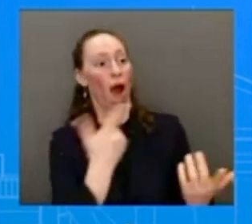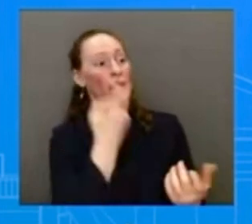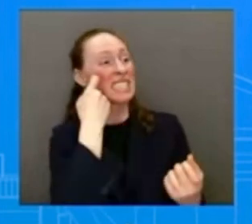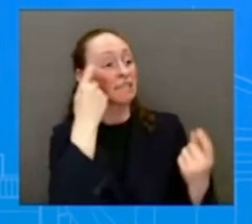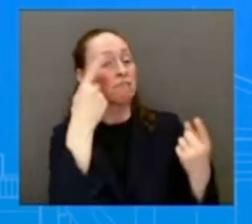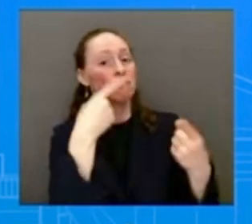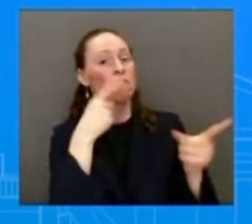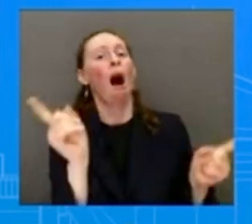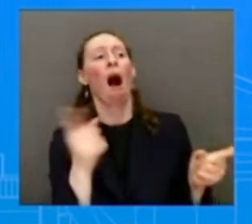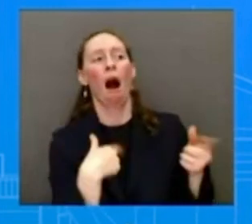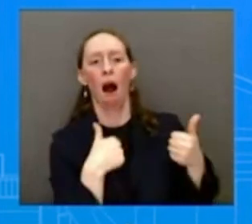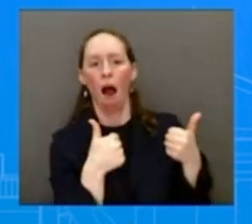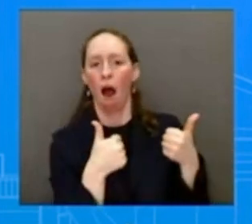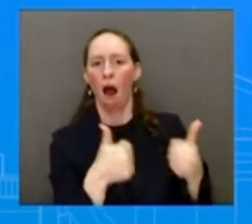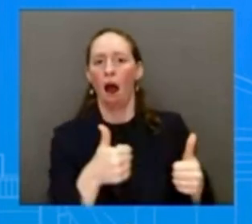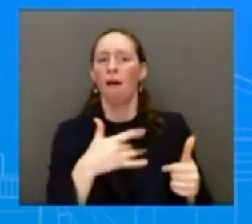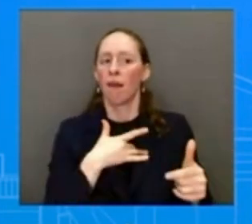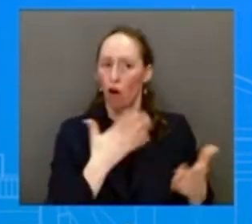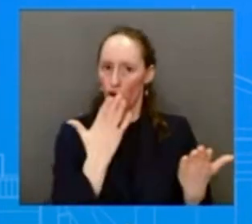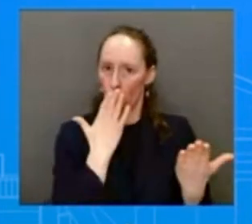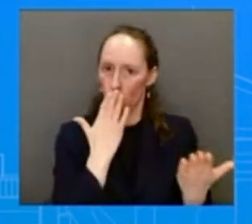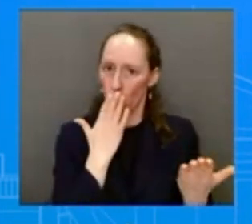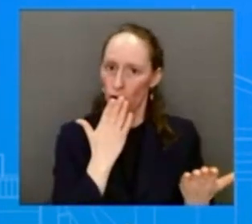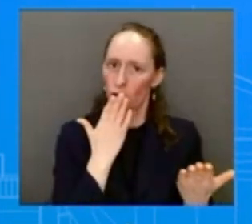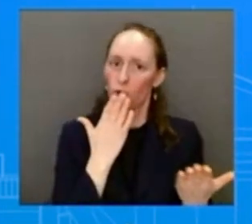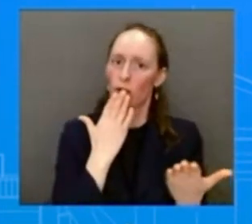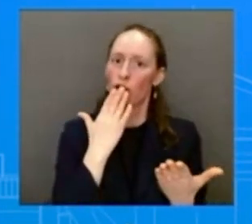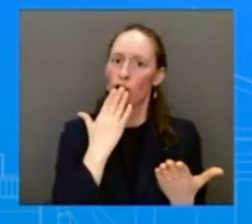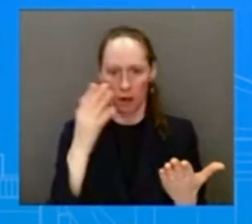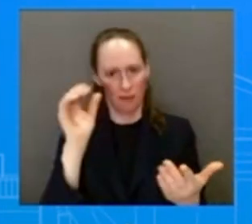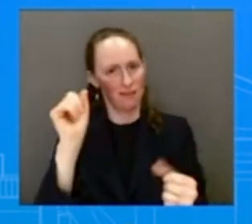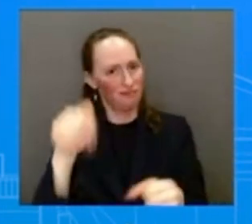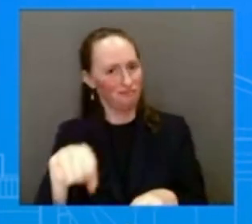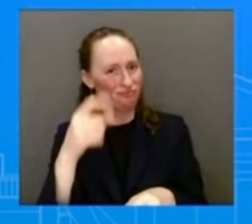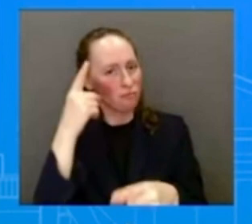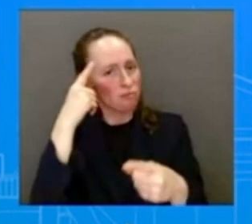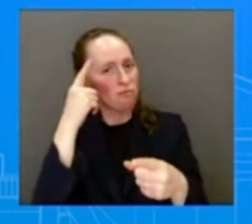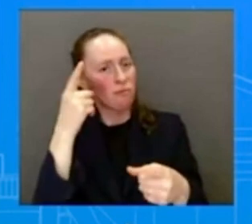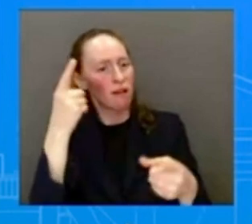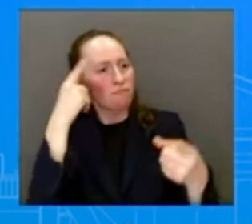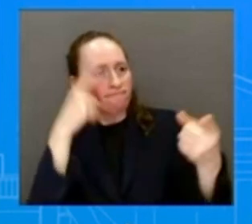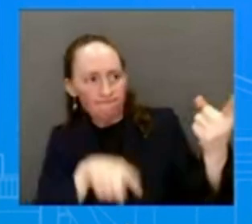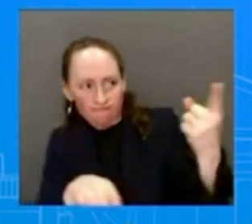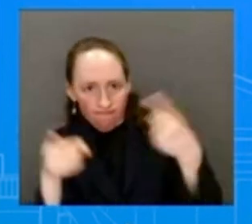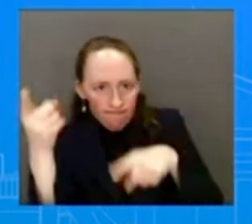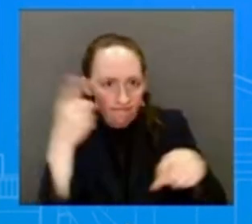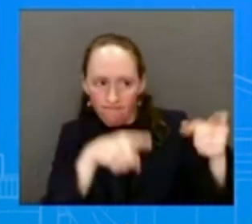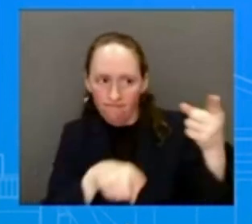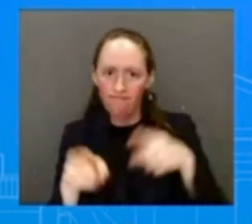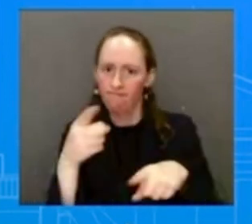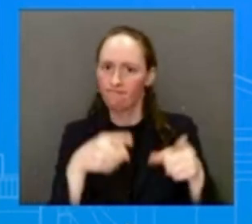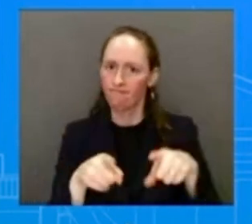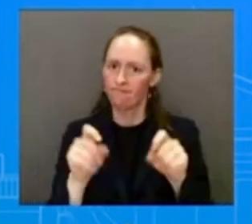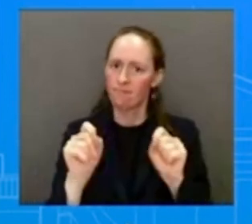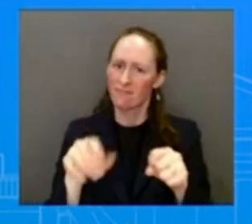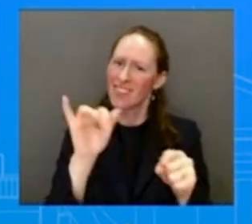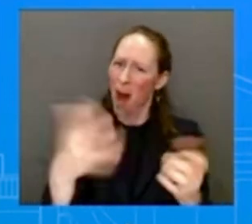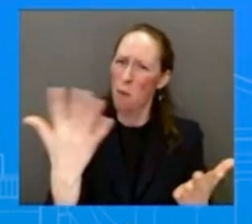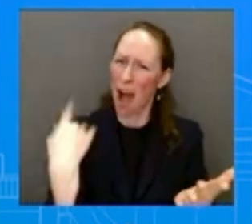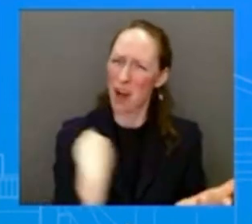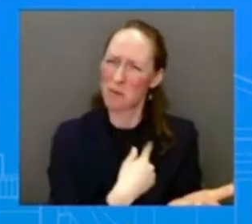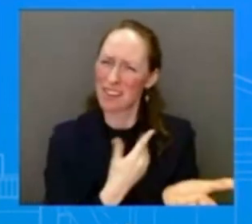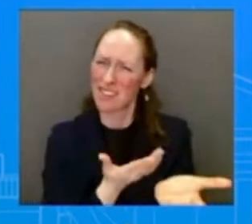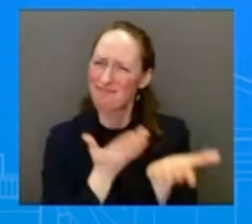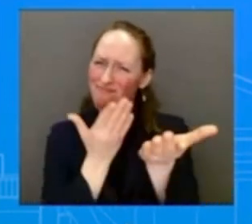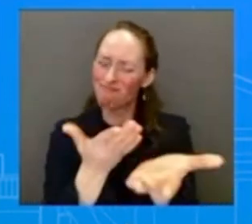for compromise. Compromise is precisely what we have been calling for. And we continue to strongly urge Israeli leaders to find a